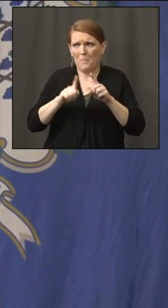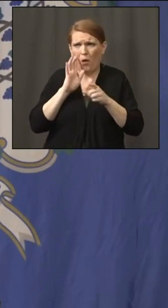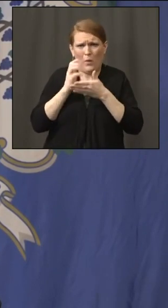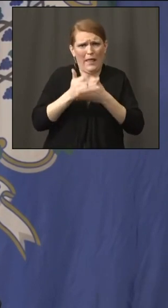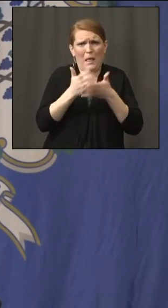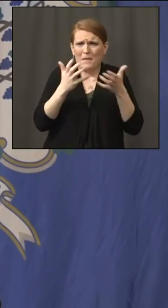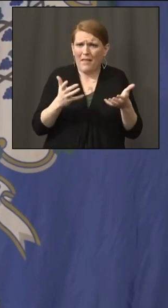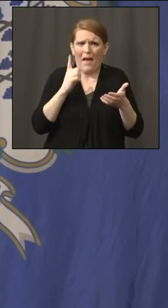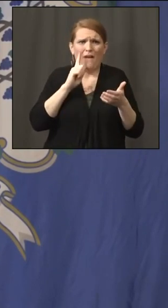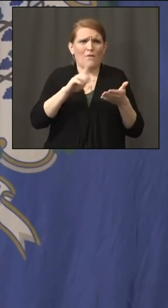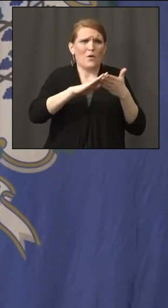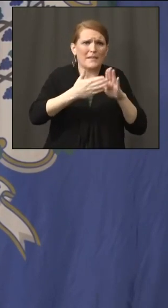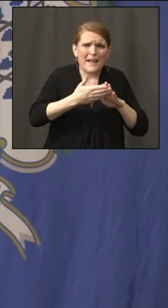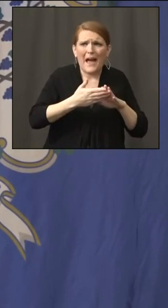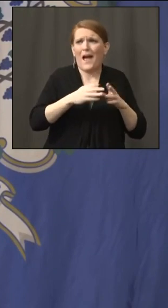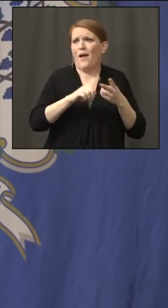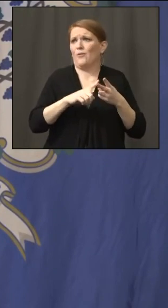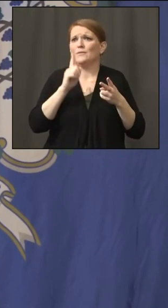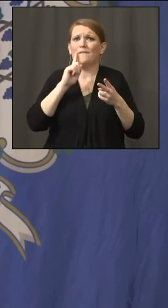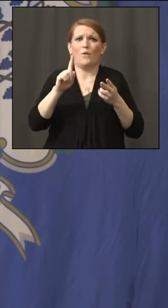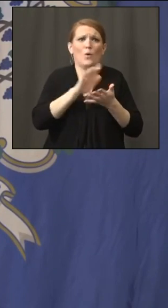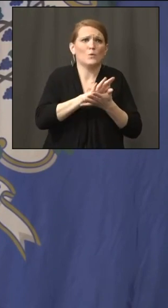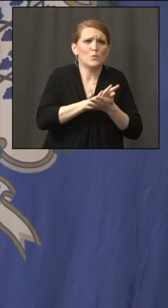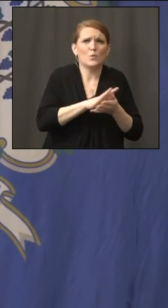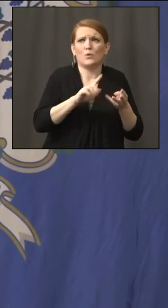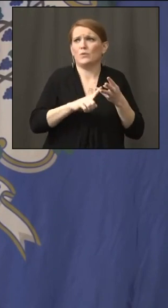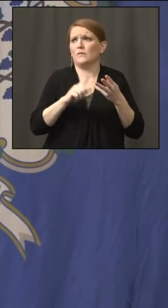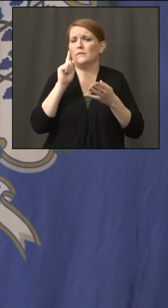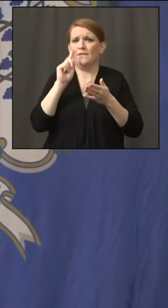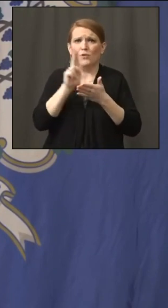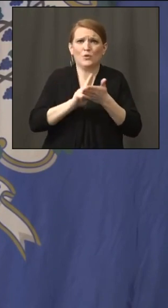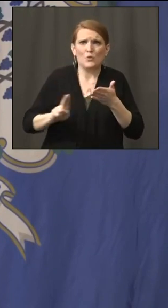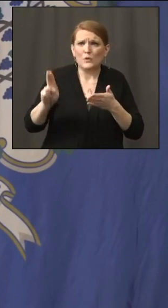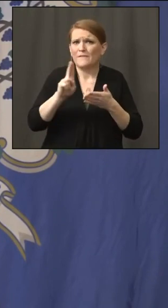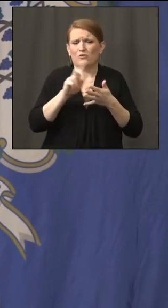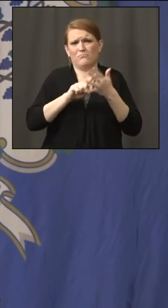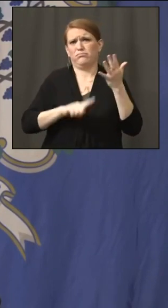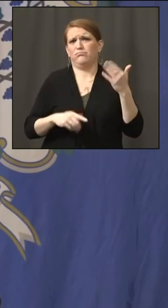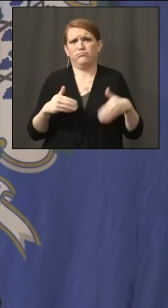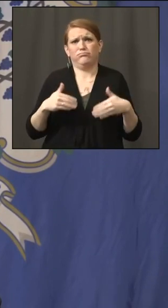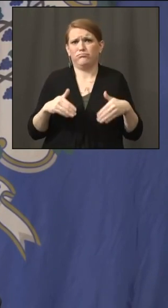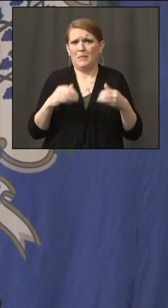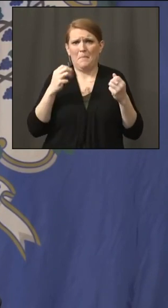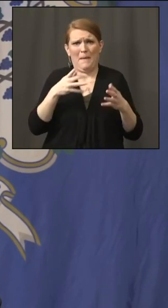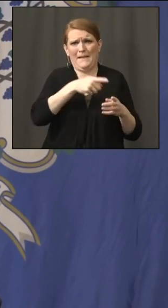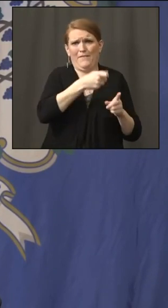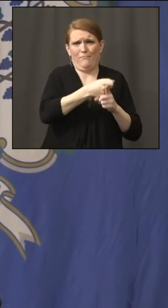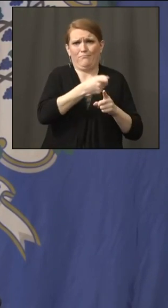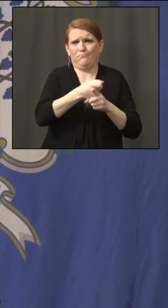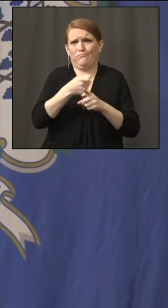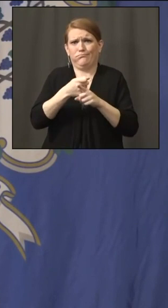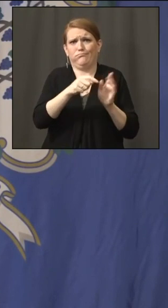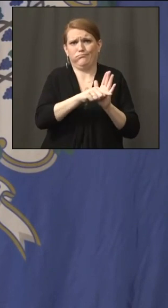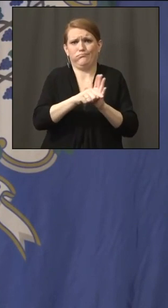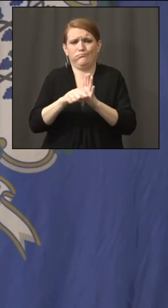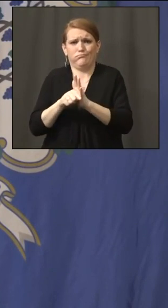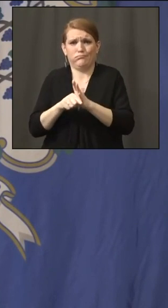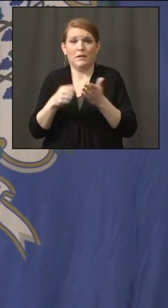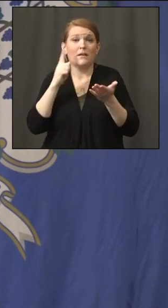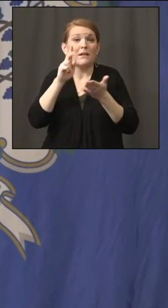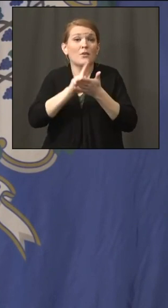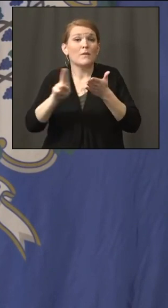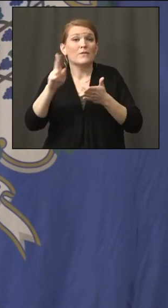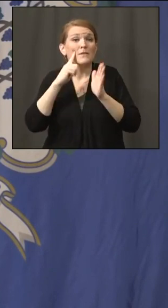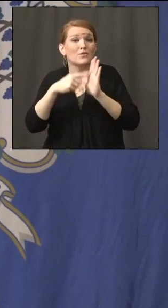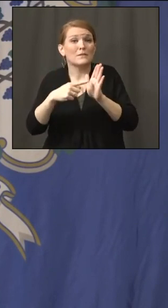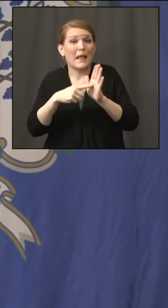certainty going forward. Look, they got hit. Our universities got hit. As you know, you know, residents life and dining where they get some